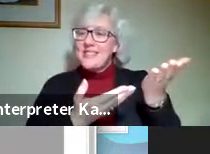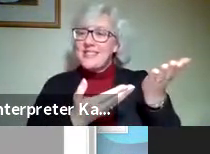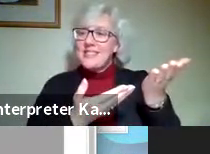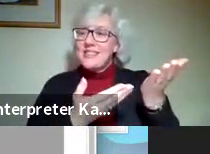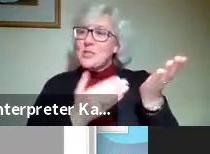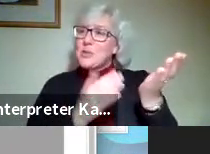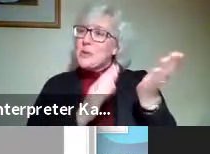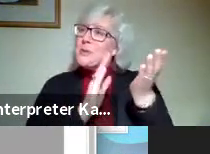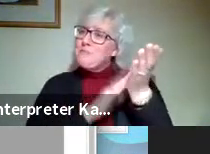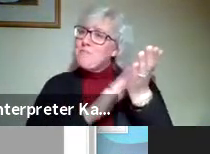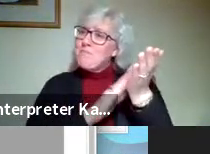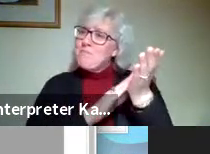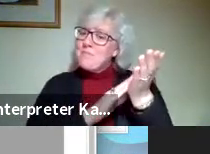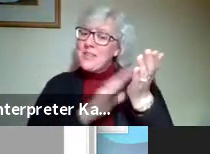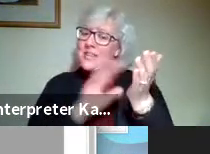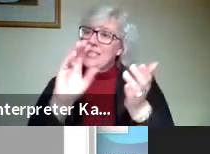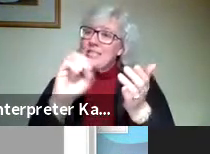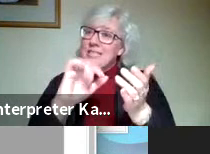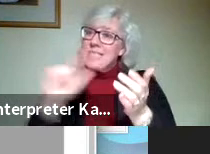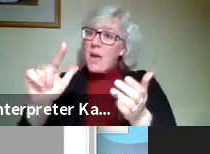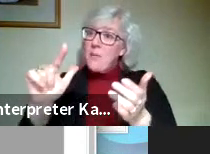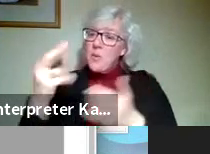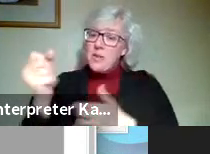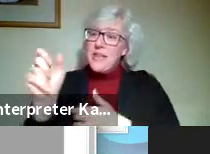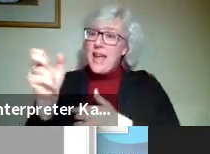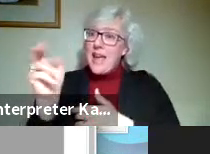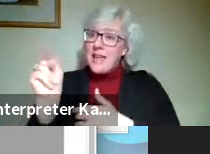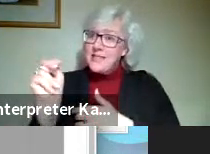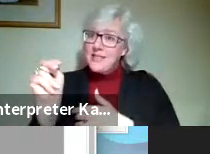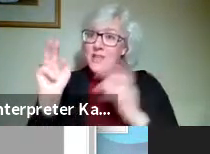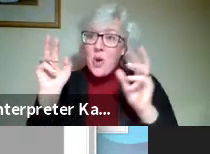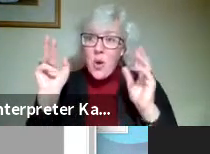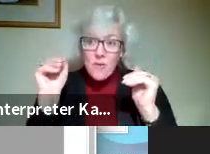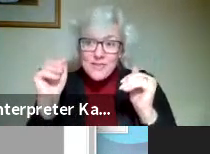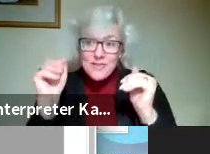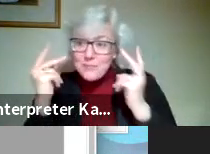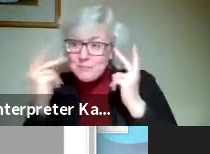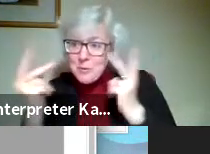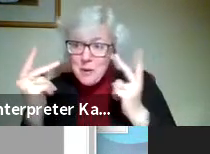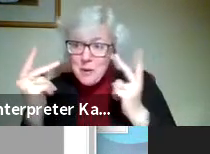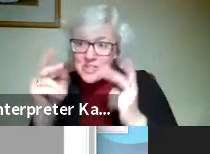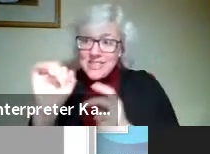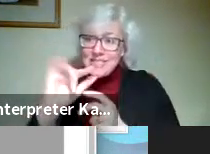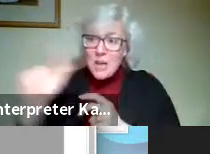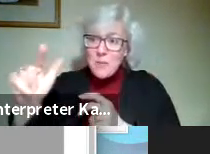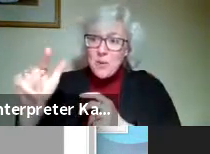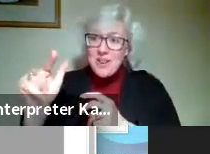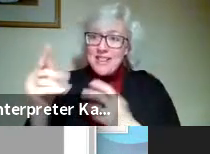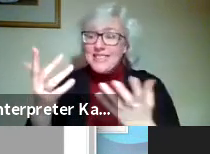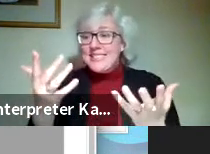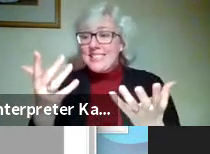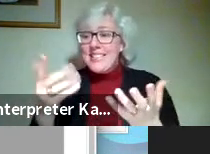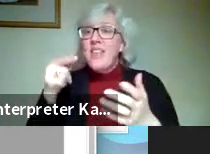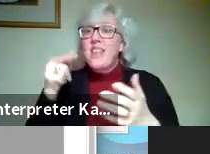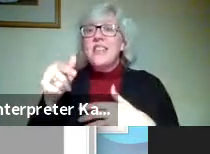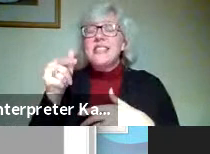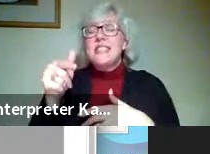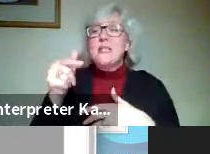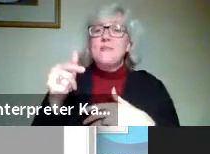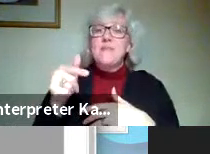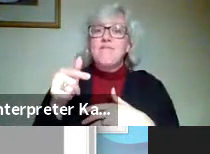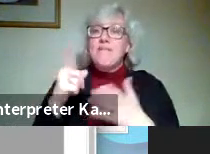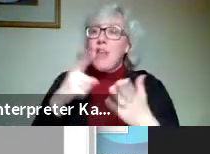acknowledgement to Samuel Hanson. Hopefully you're out there this evening, Samuel. This is a